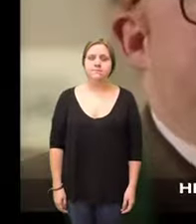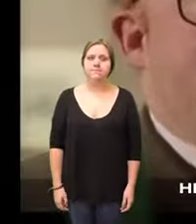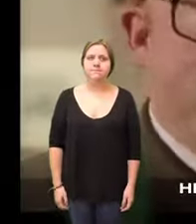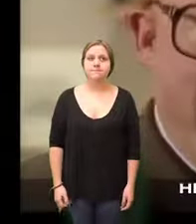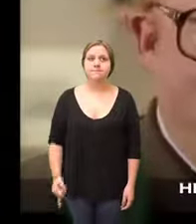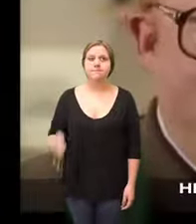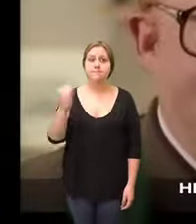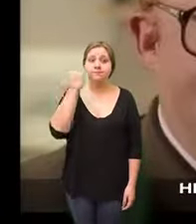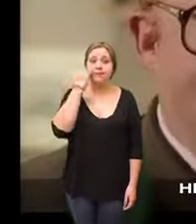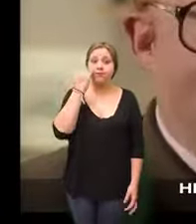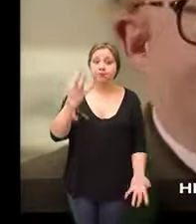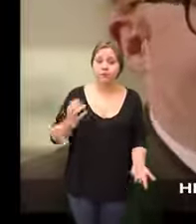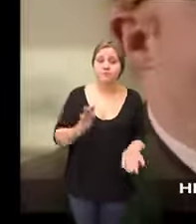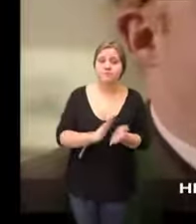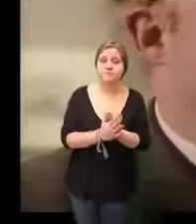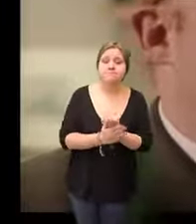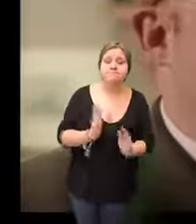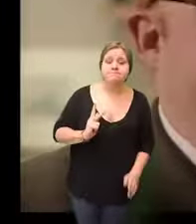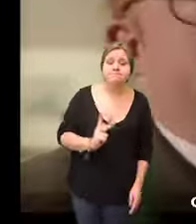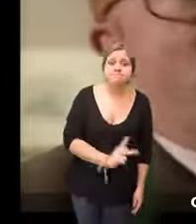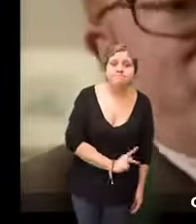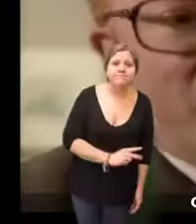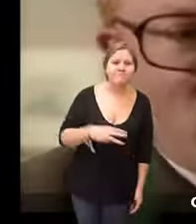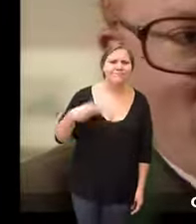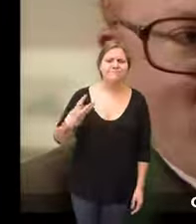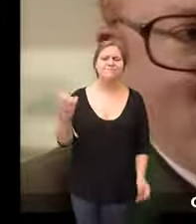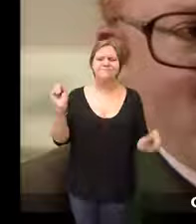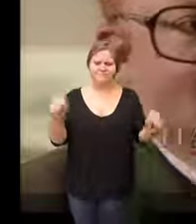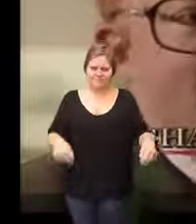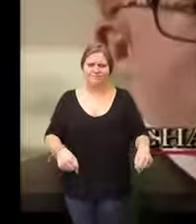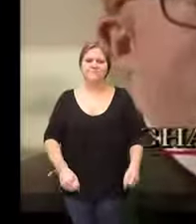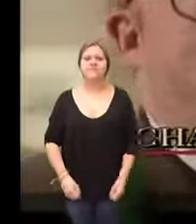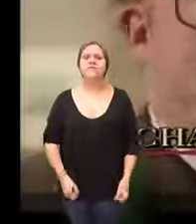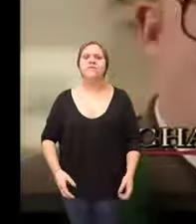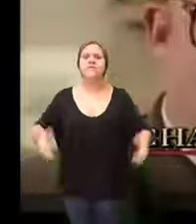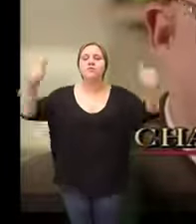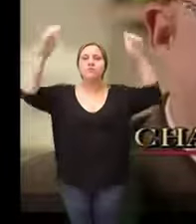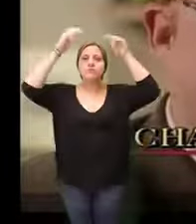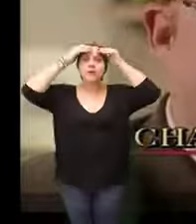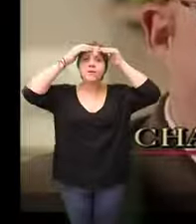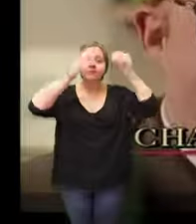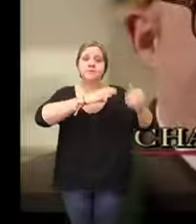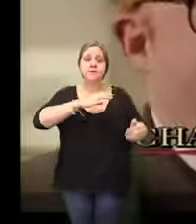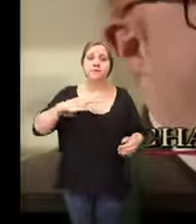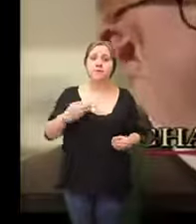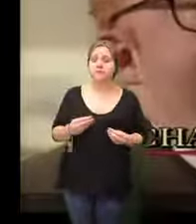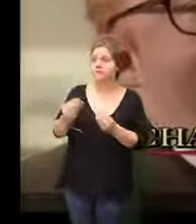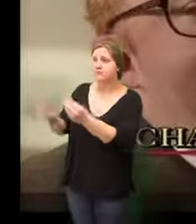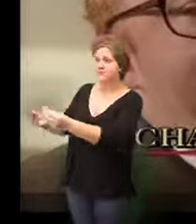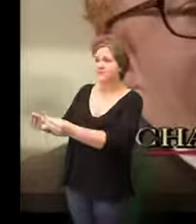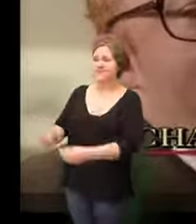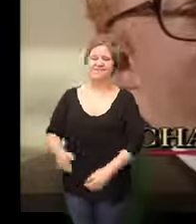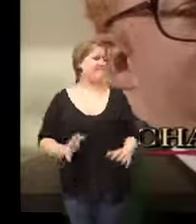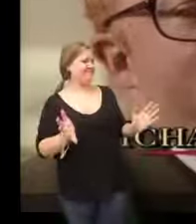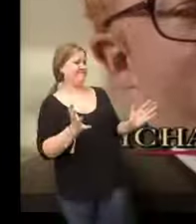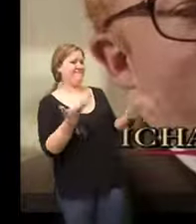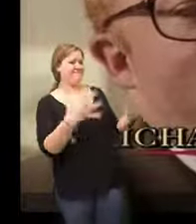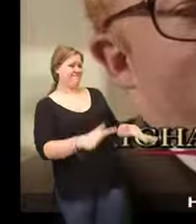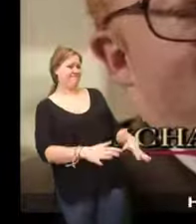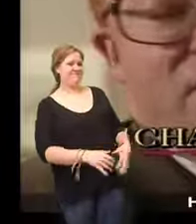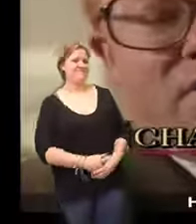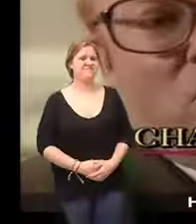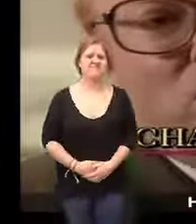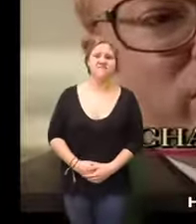he could have been king Congress in effect offered him a crown he spurned it and in the process